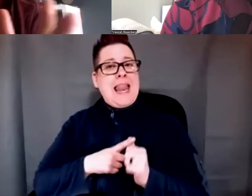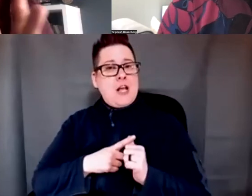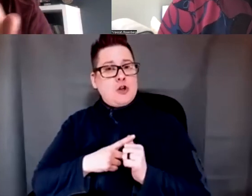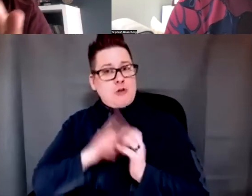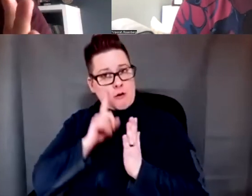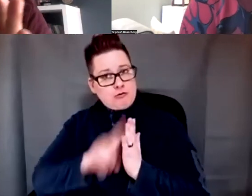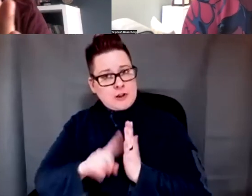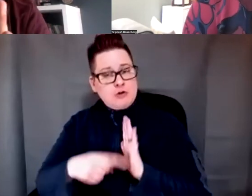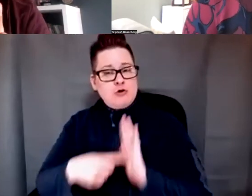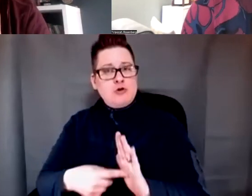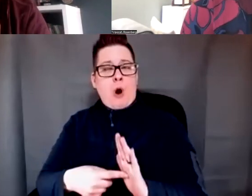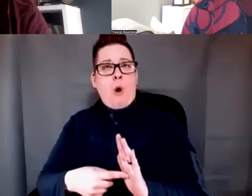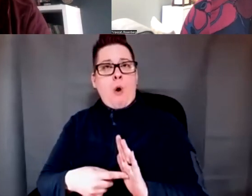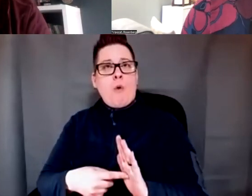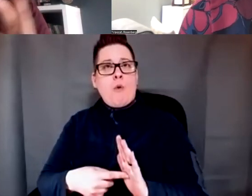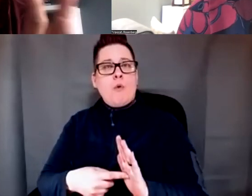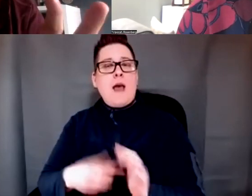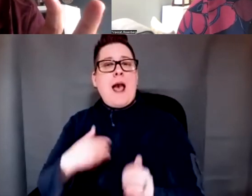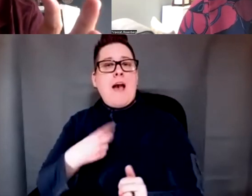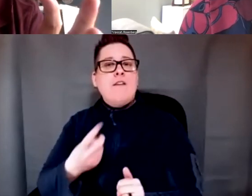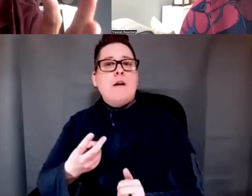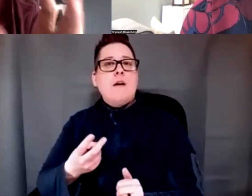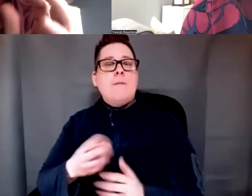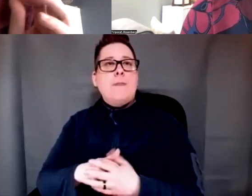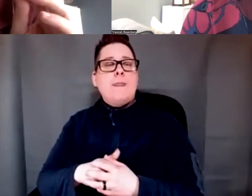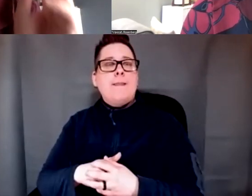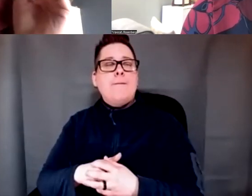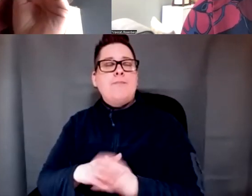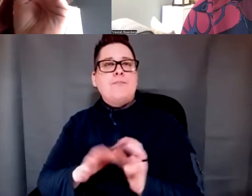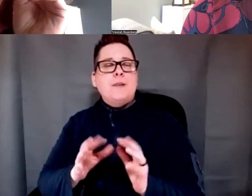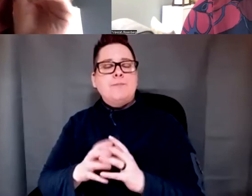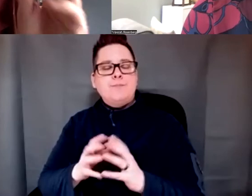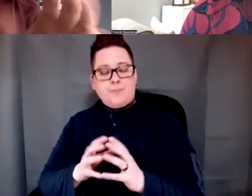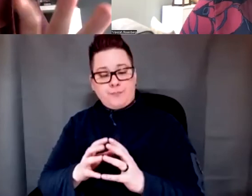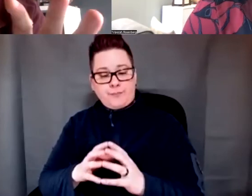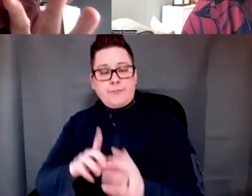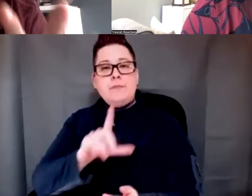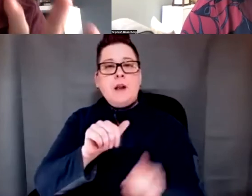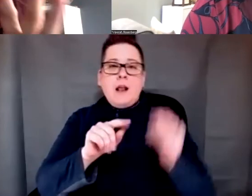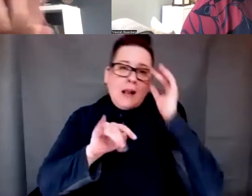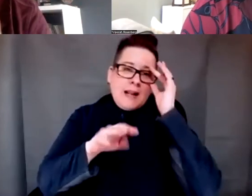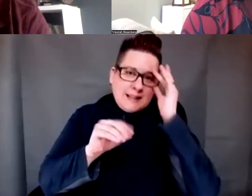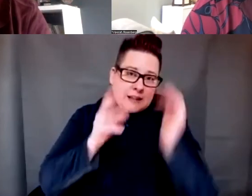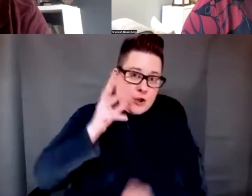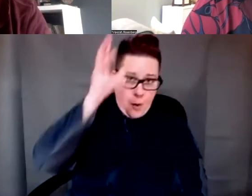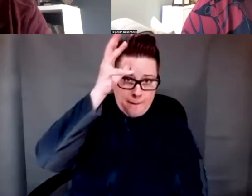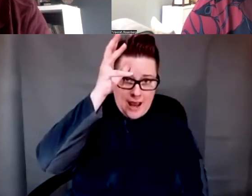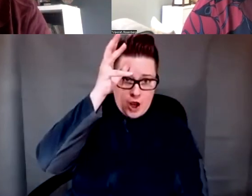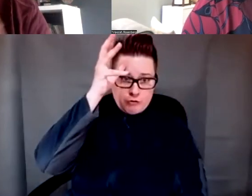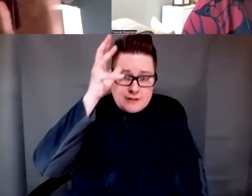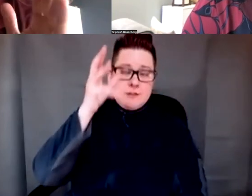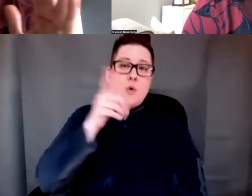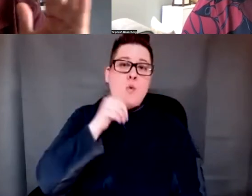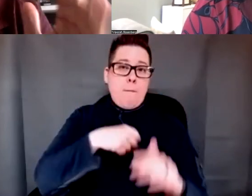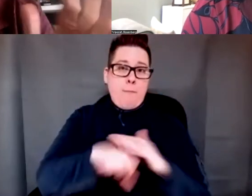that the immigration, the bicultural gap between Latino parents born outside the